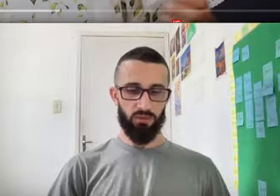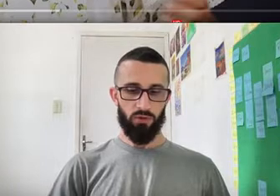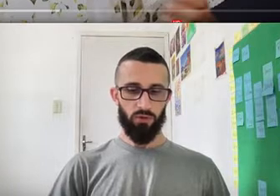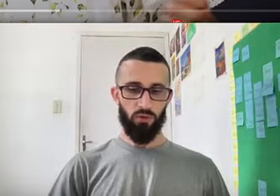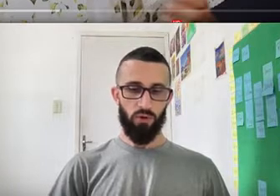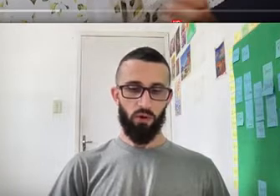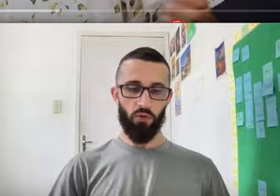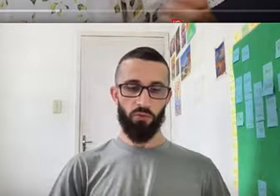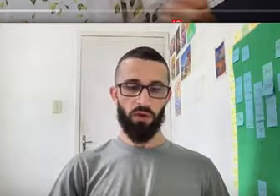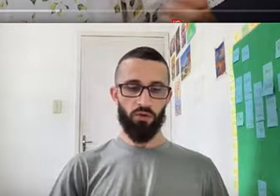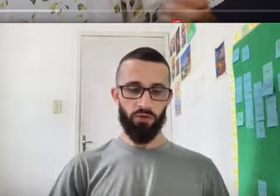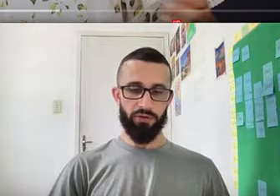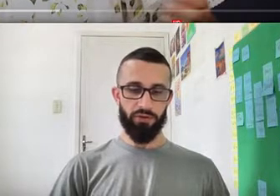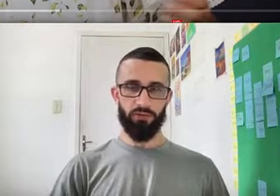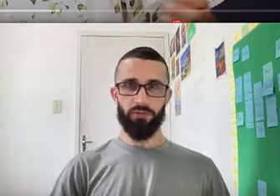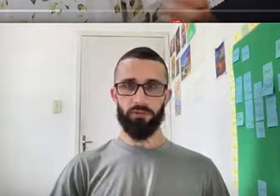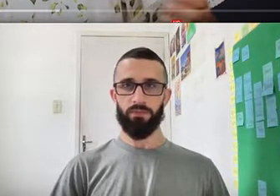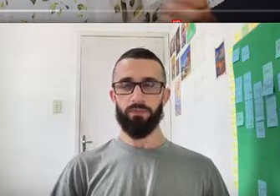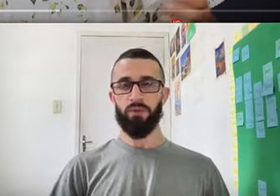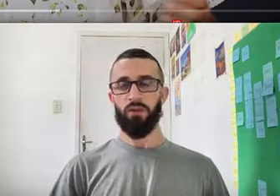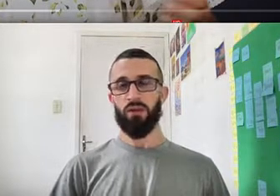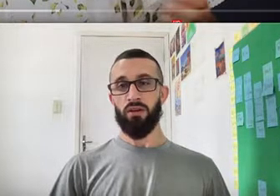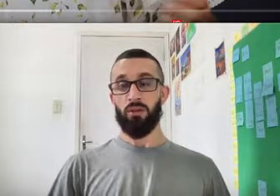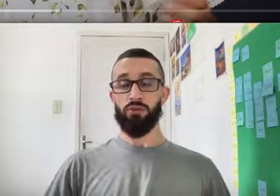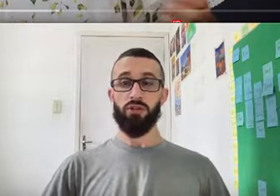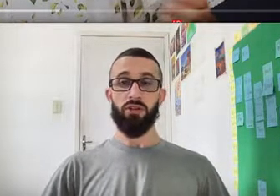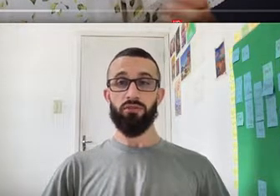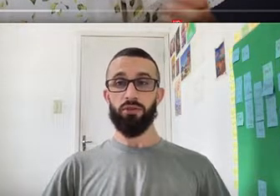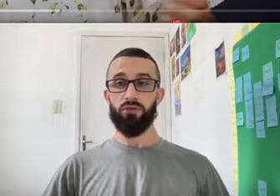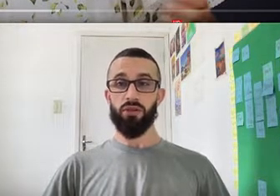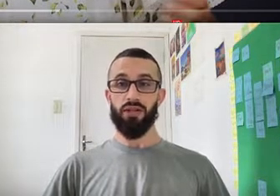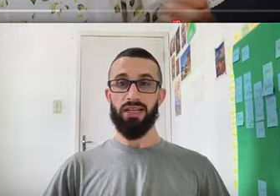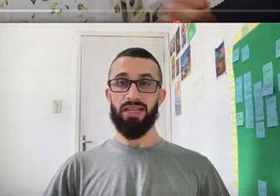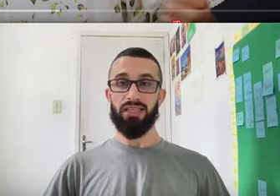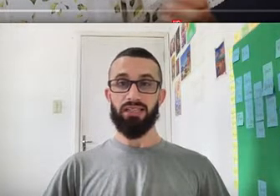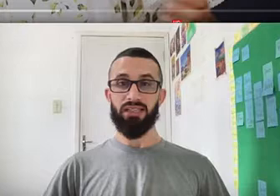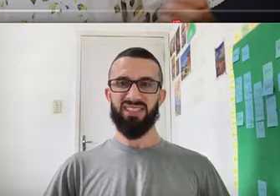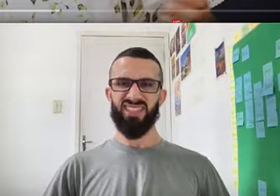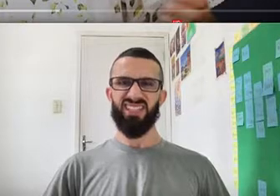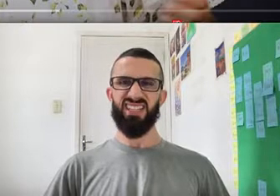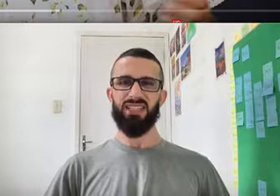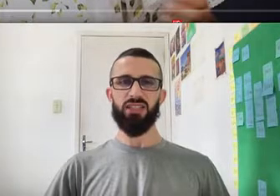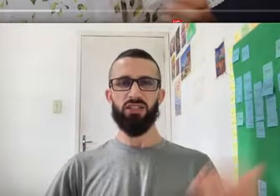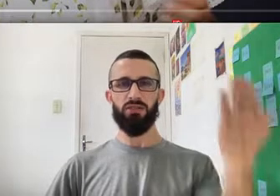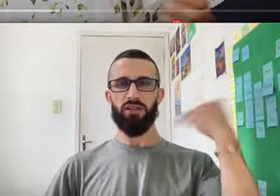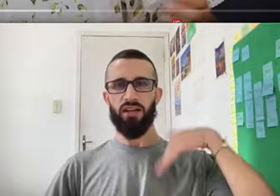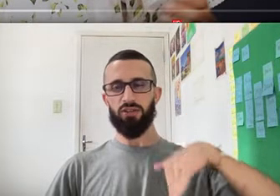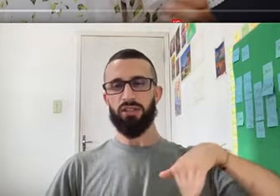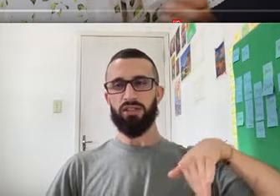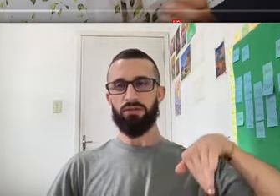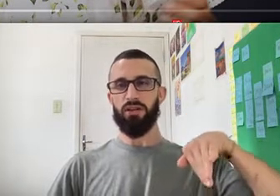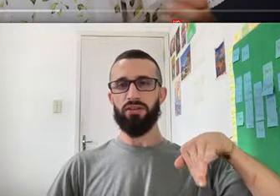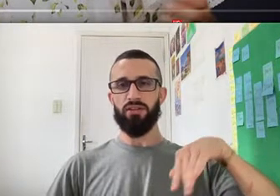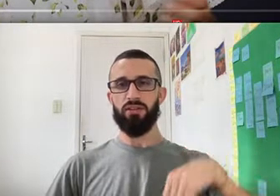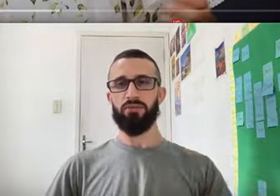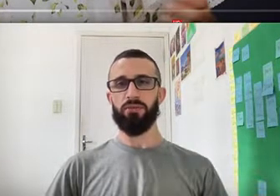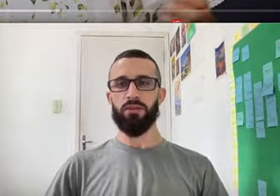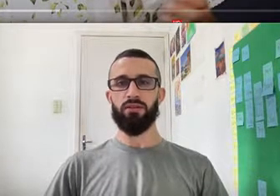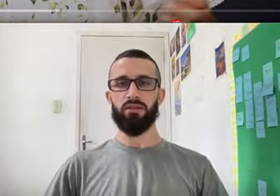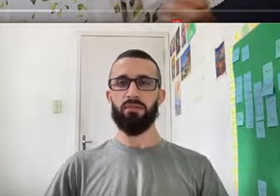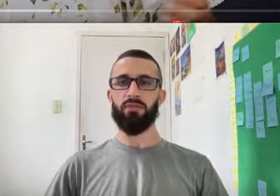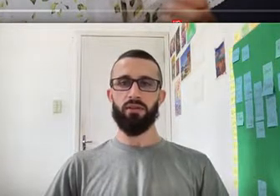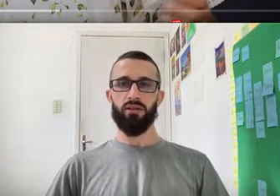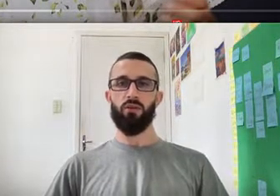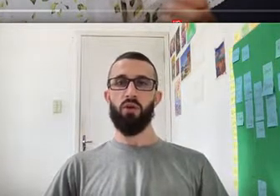Com alguma coisa I'm sure That you will relate Se identificar To identify yourself